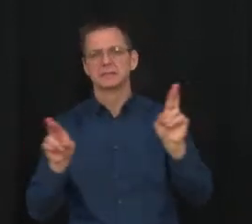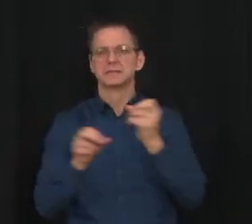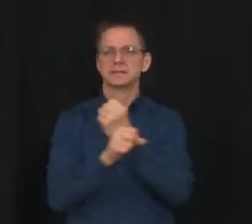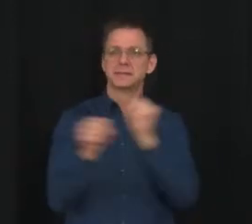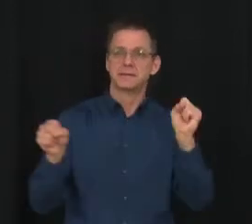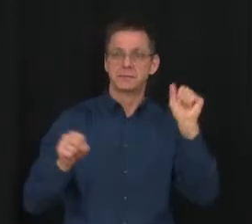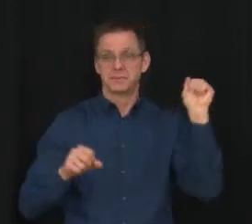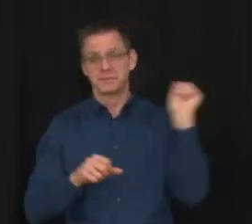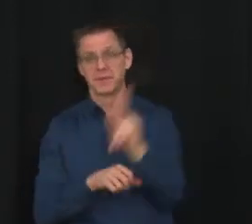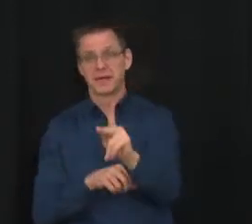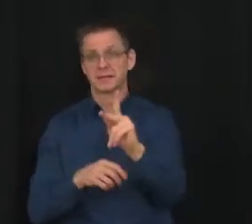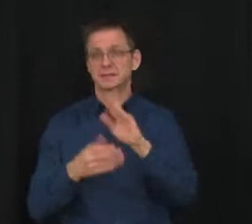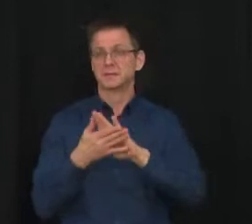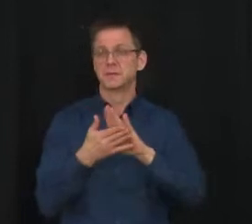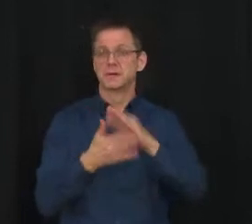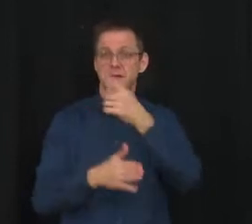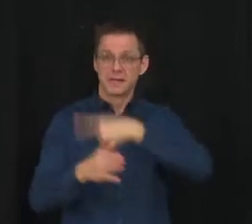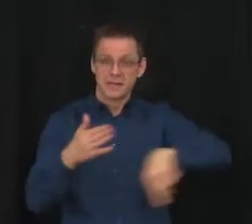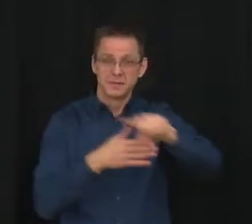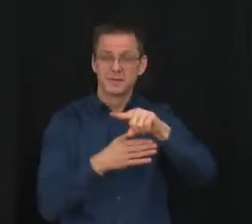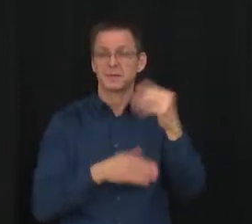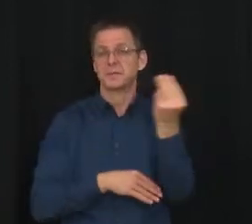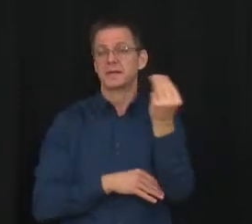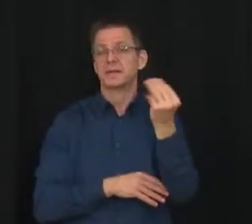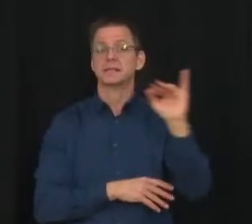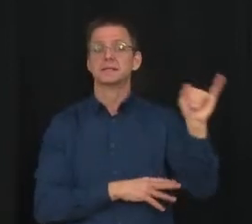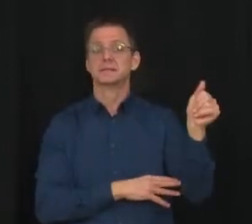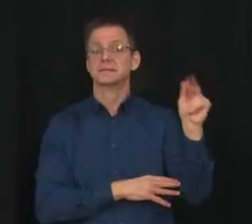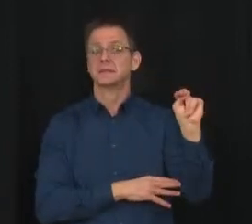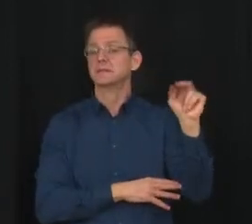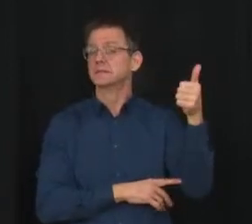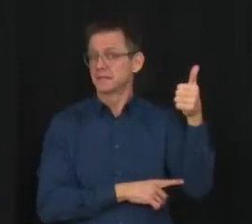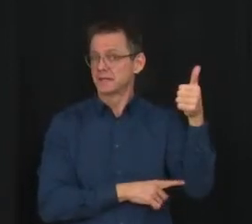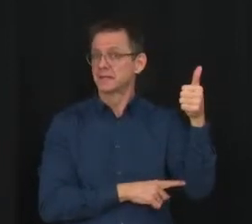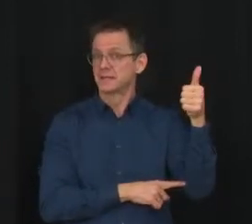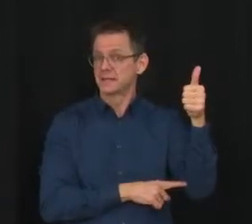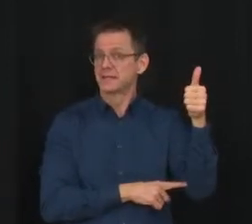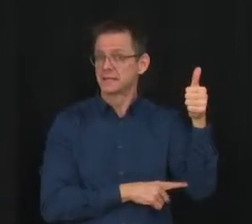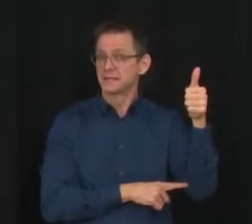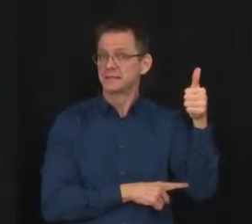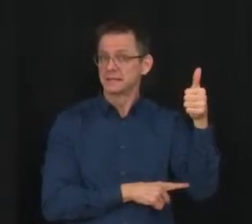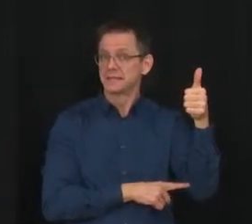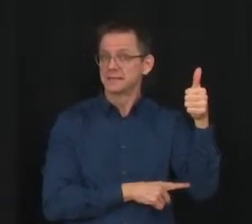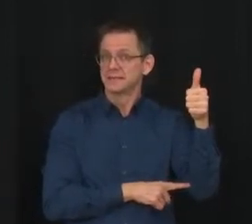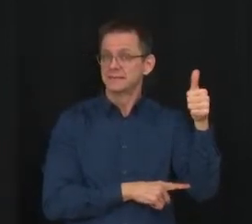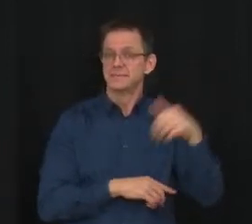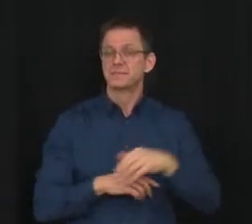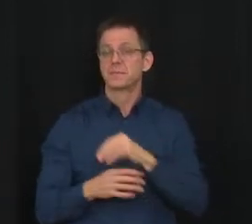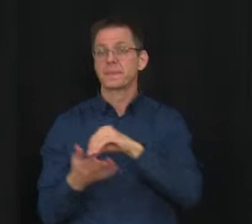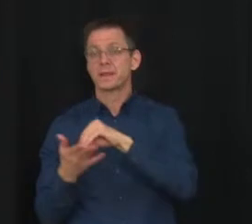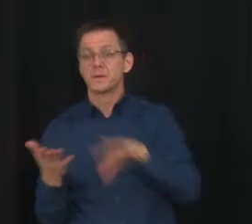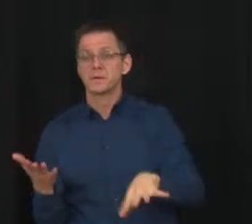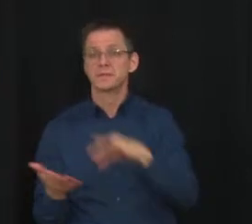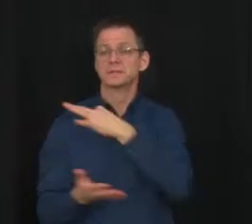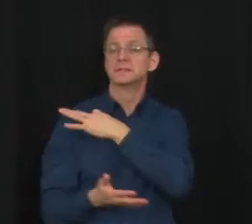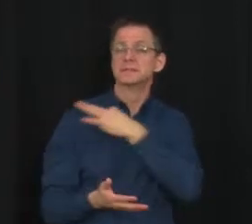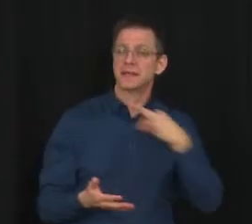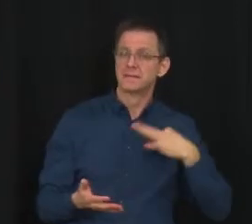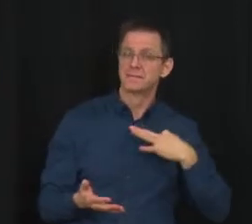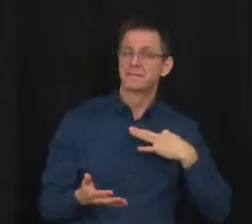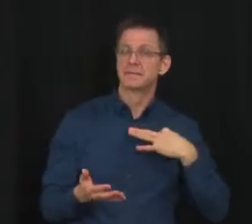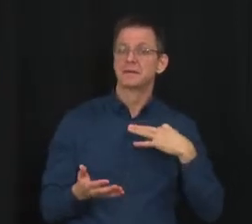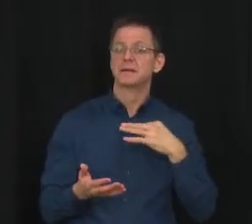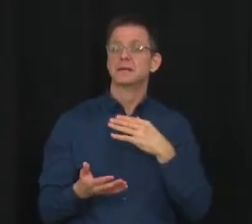as I've said before, I'm always so impressed by the resilience shown by our students, our staff, our school boards, and our families in the whole